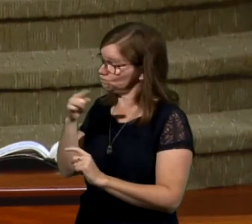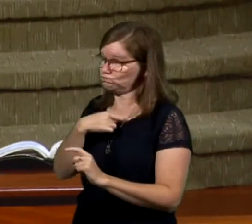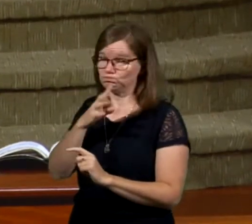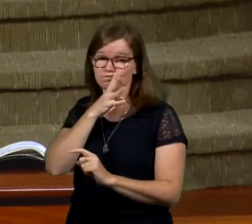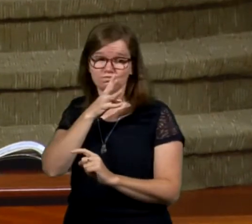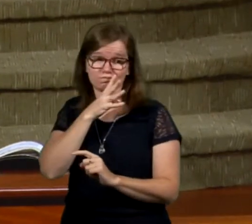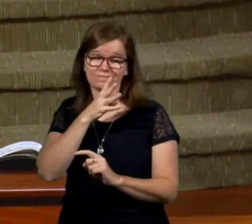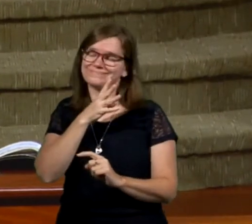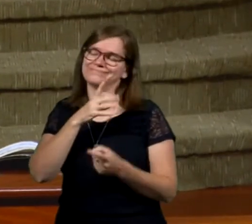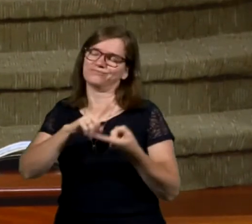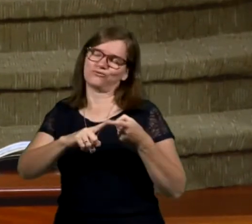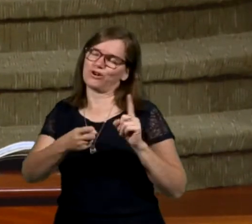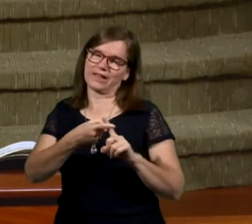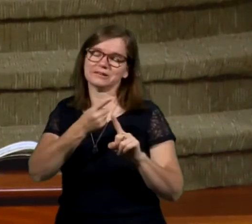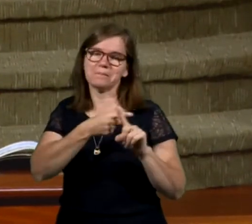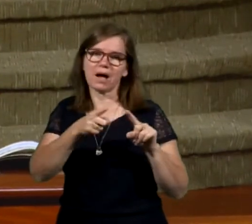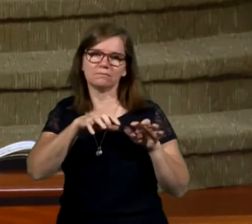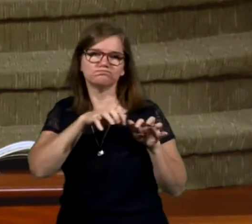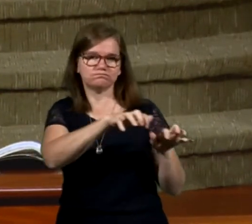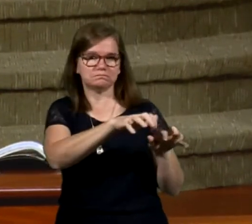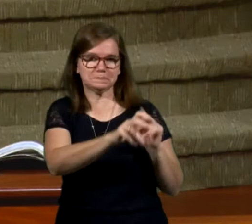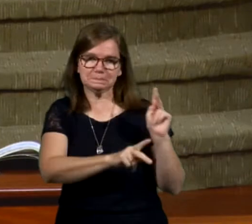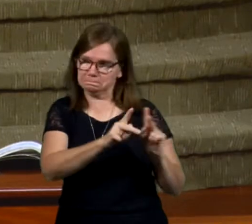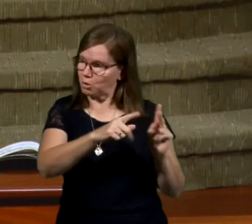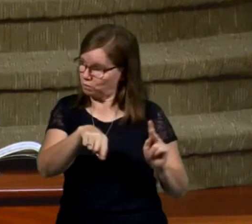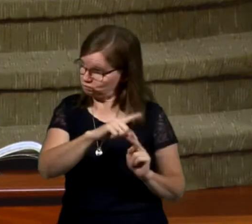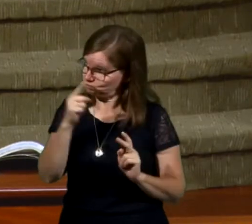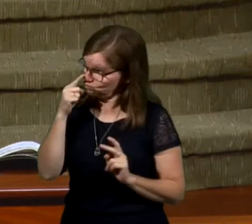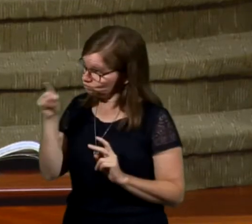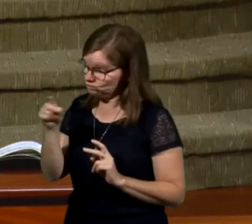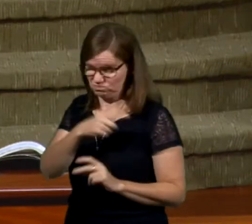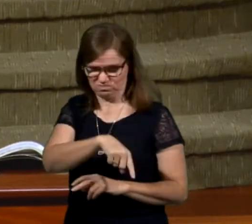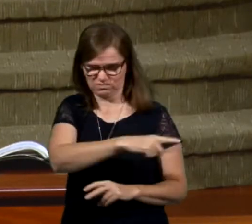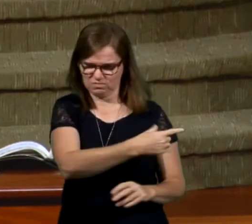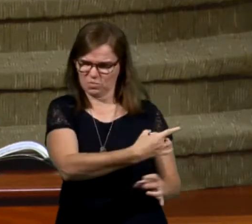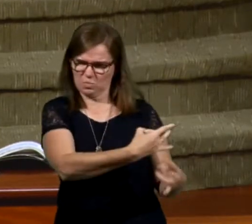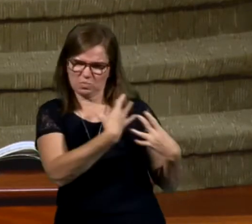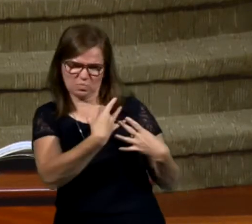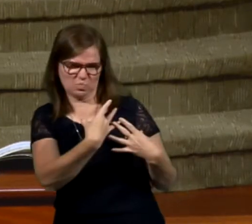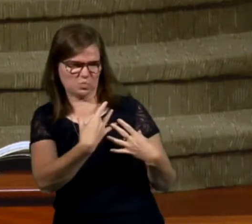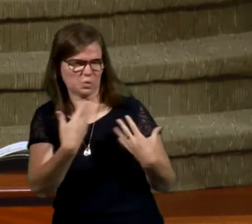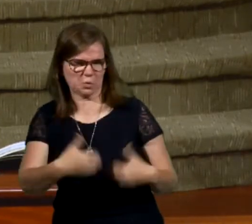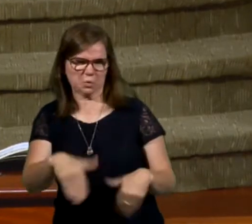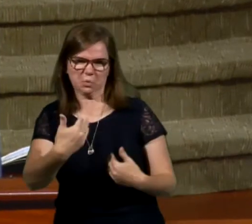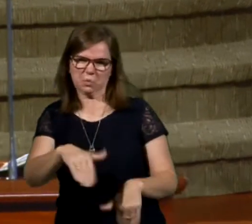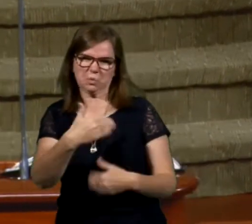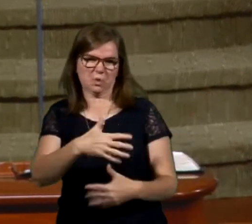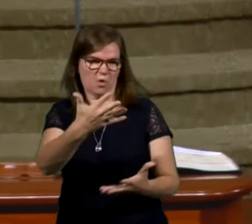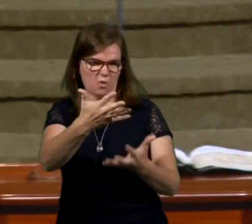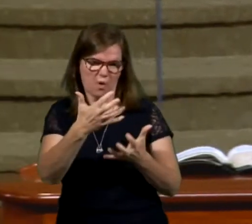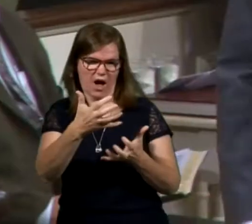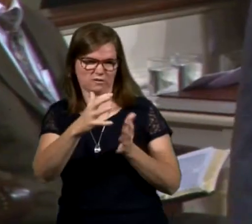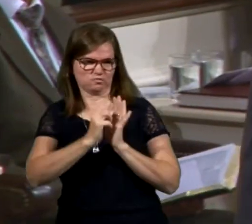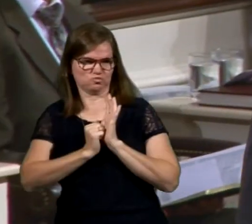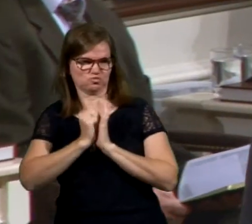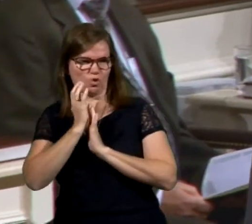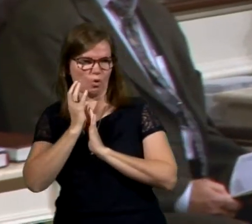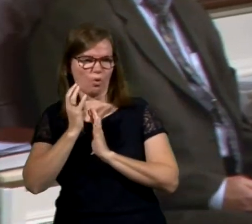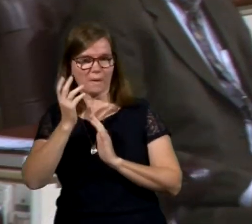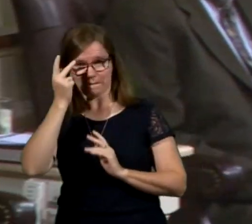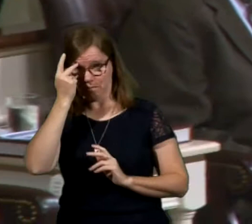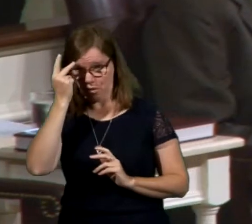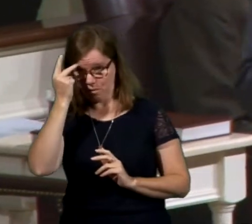them? Not being my friends, but to my people. They had, they hated him. They wanted to destroy him. yet,